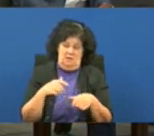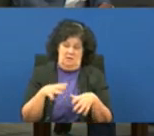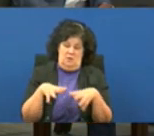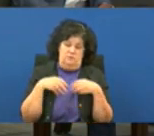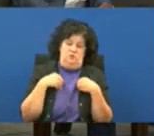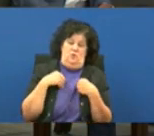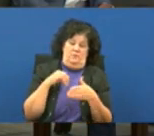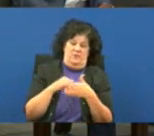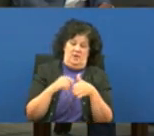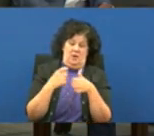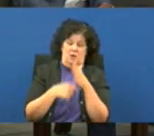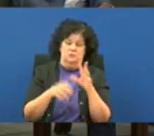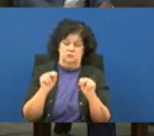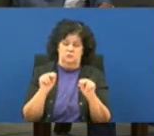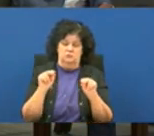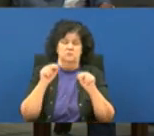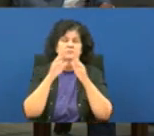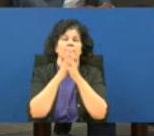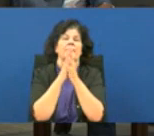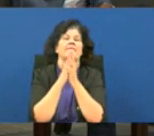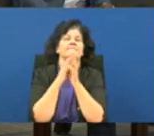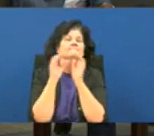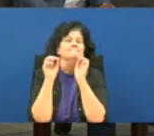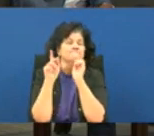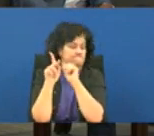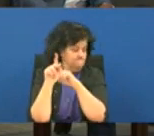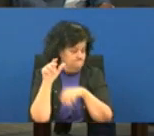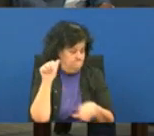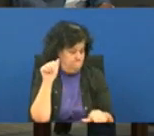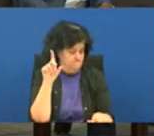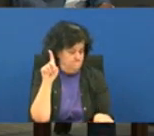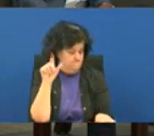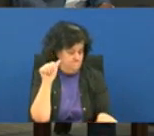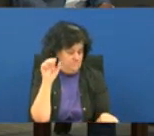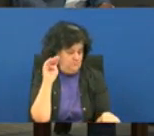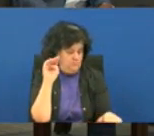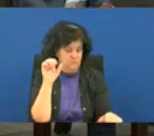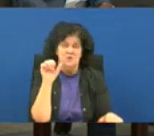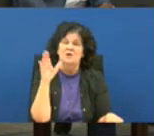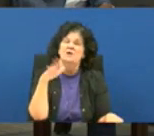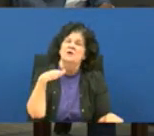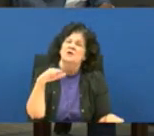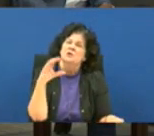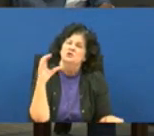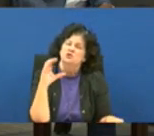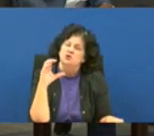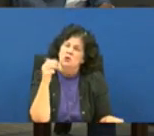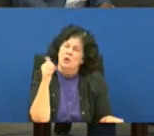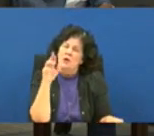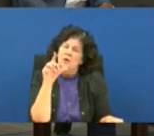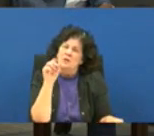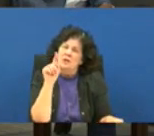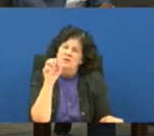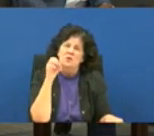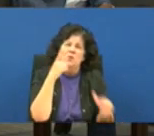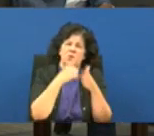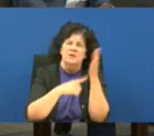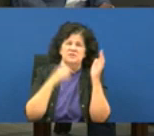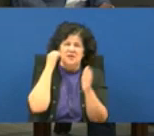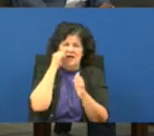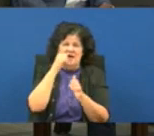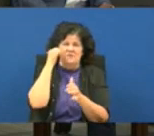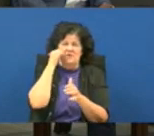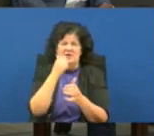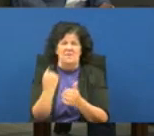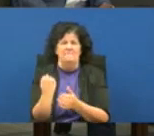thank you council member adams charlotte what is the average daily census at the bridge center